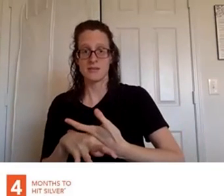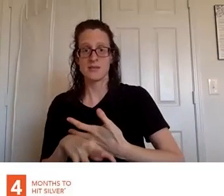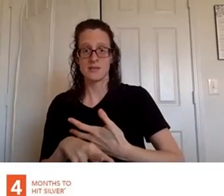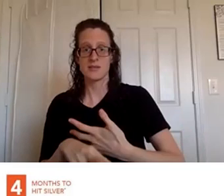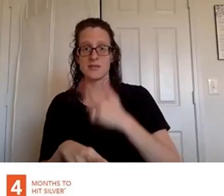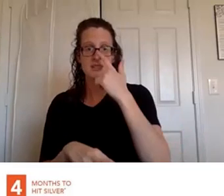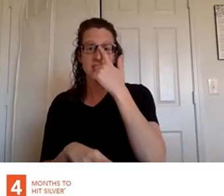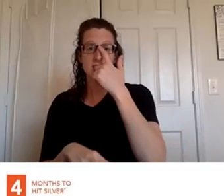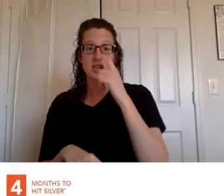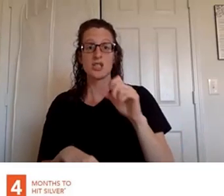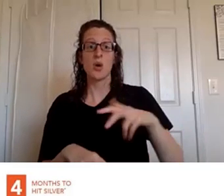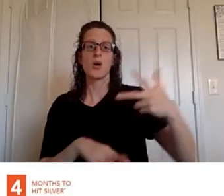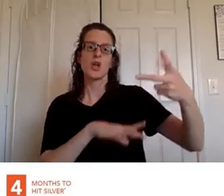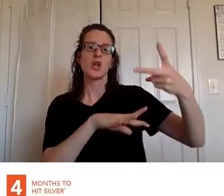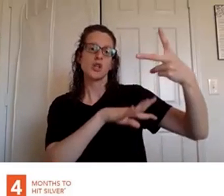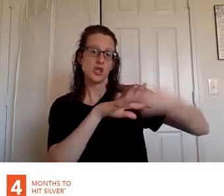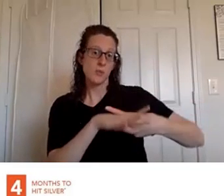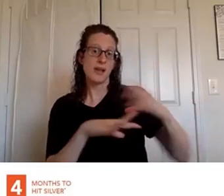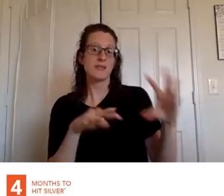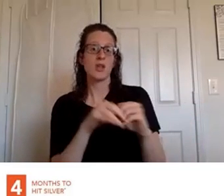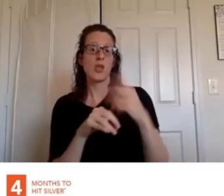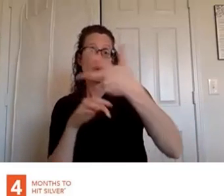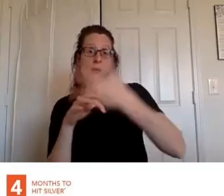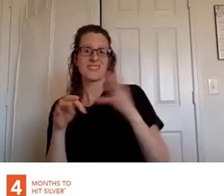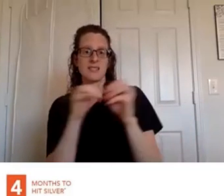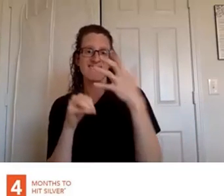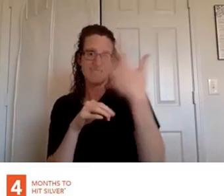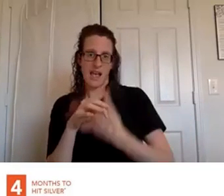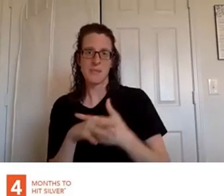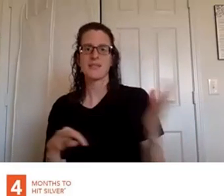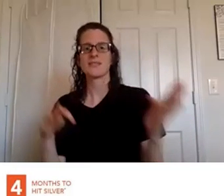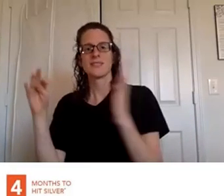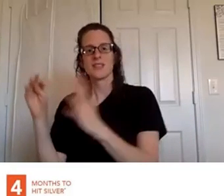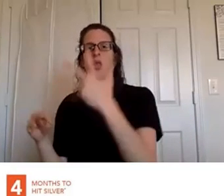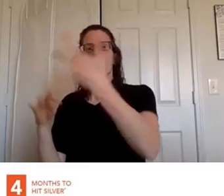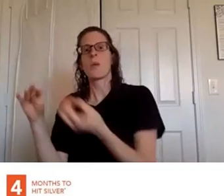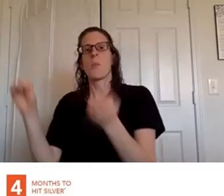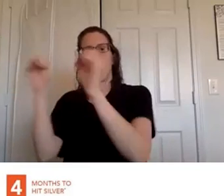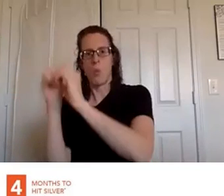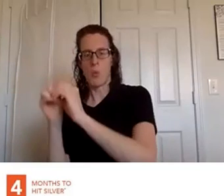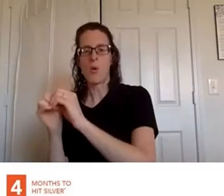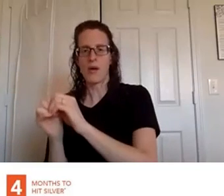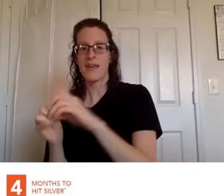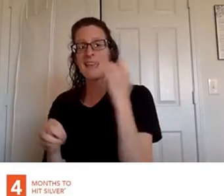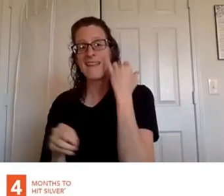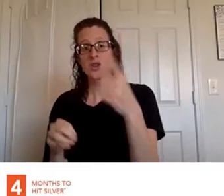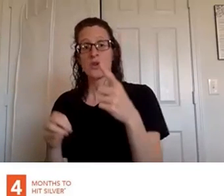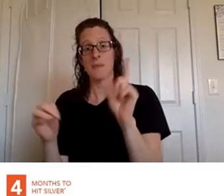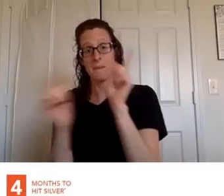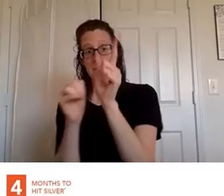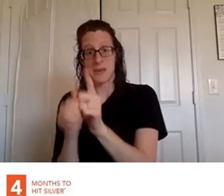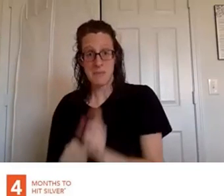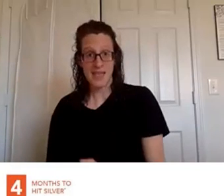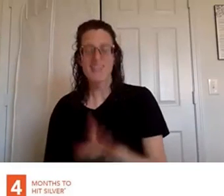and two more months so three months after senior star with those requirements underneath the executive you get a 500